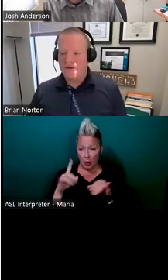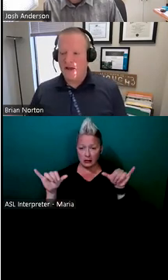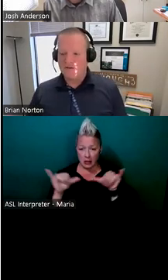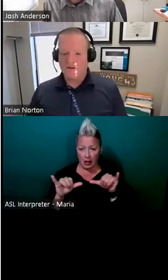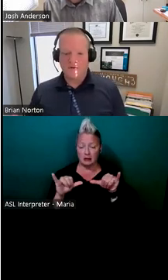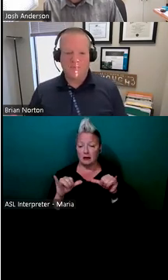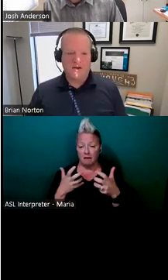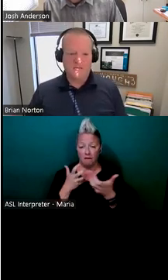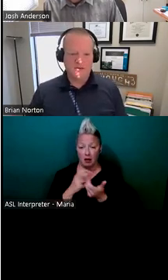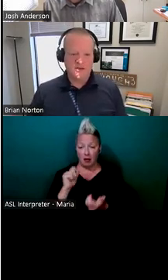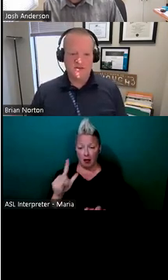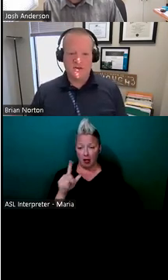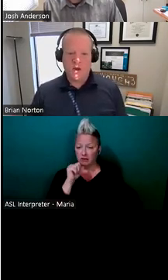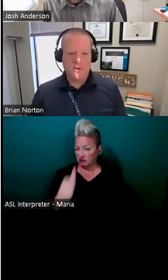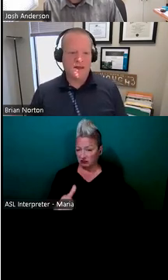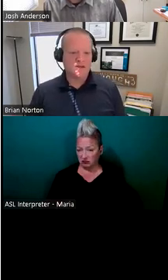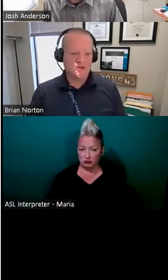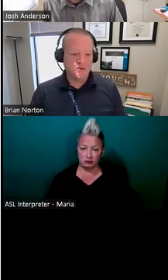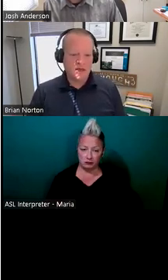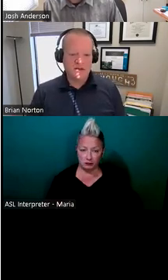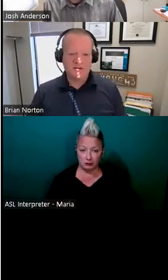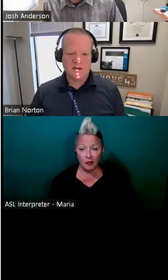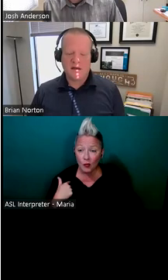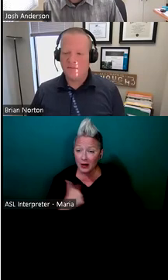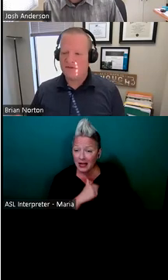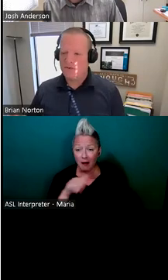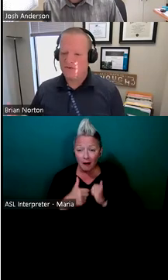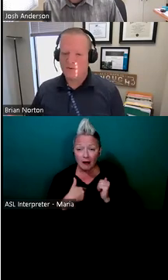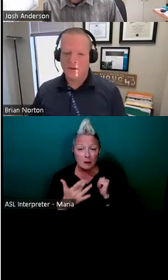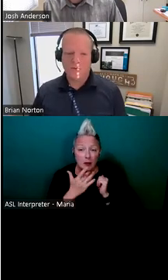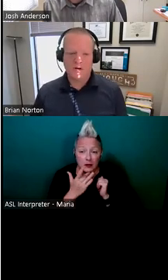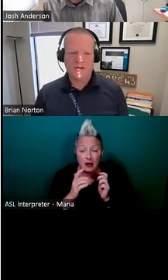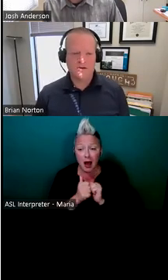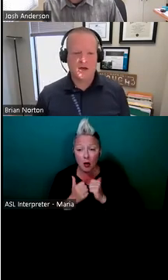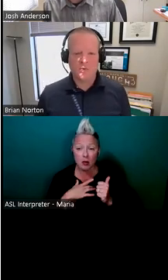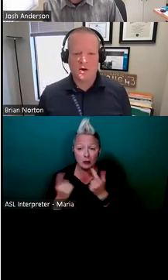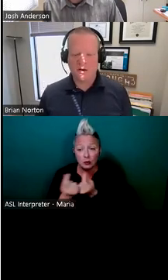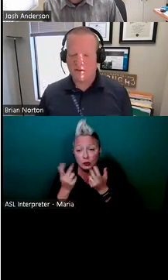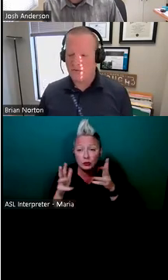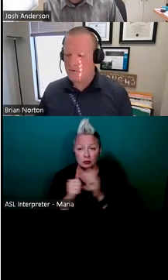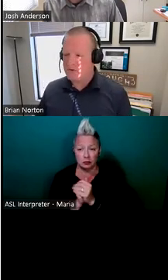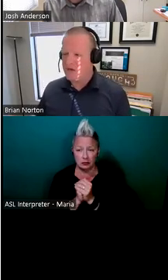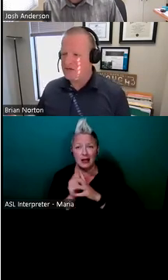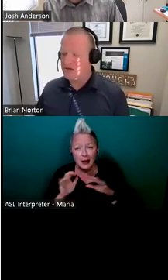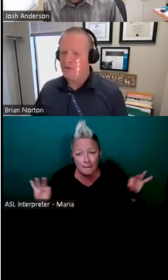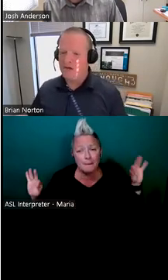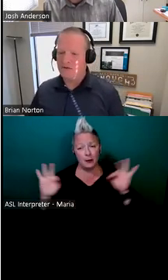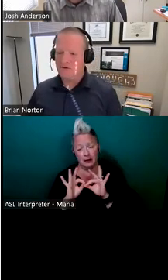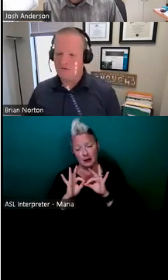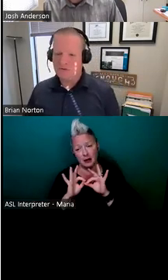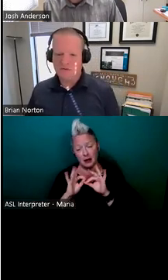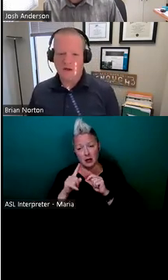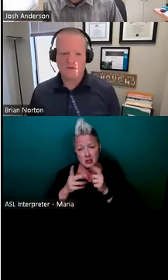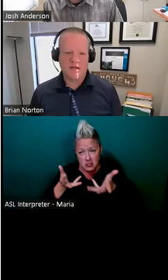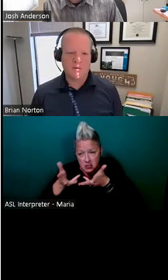different likes, our different preferences, the way we like to do things. Um, and so it's really important every time you walk into the door to get to know the